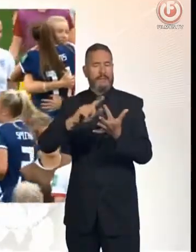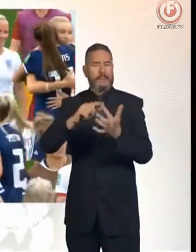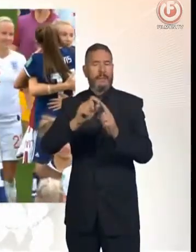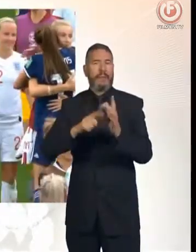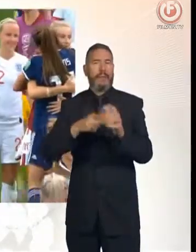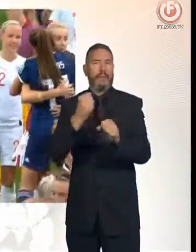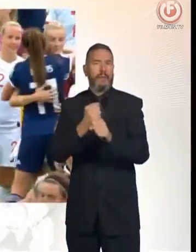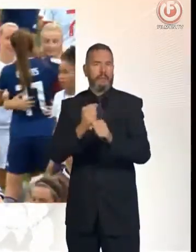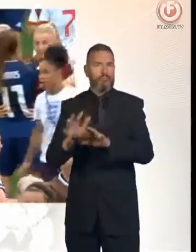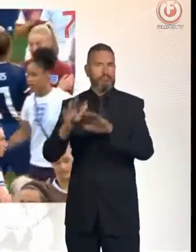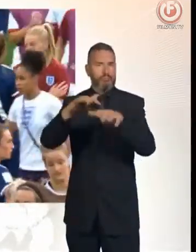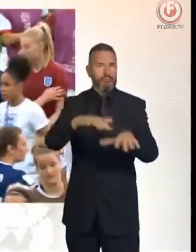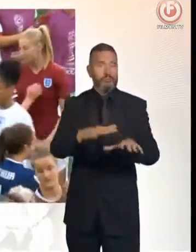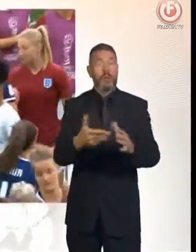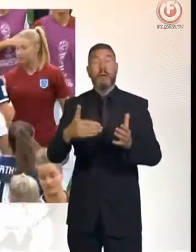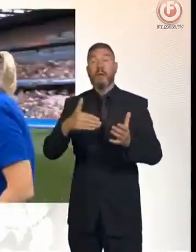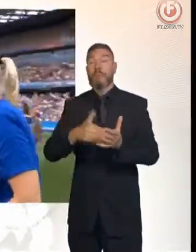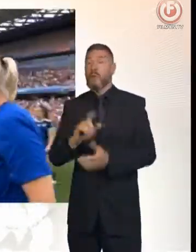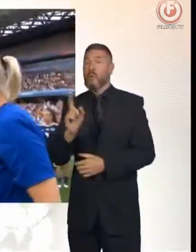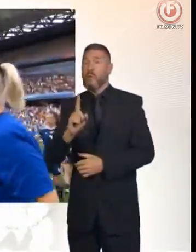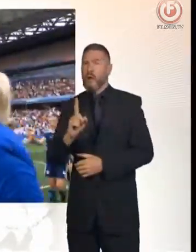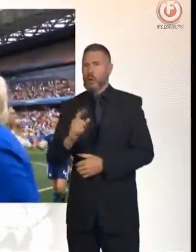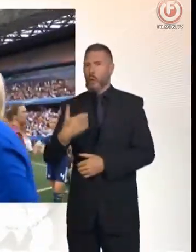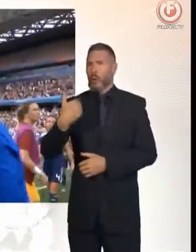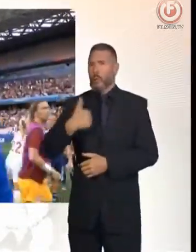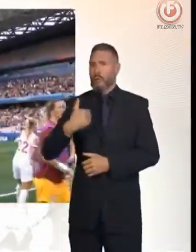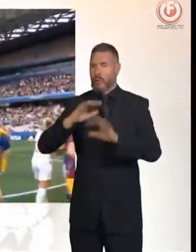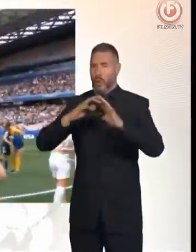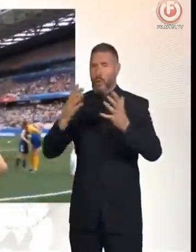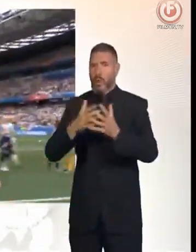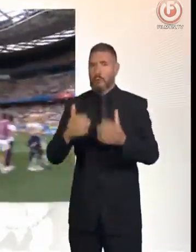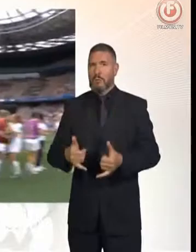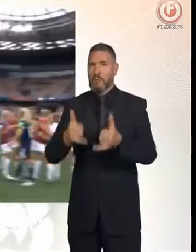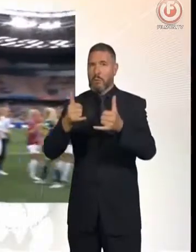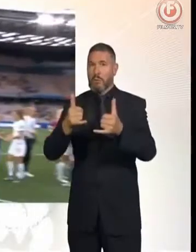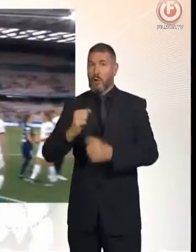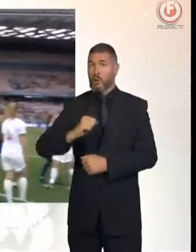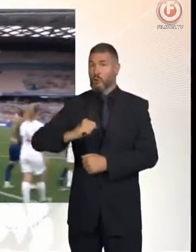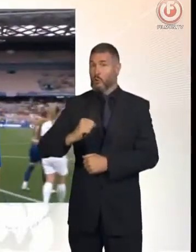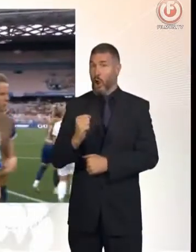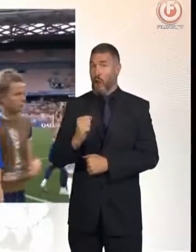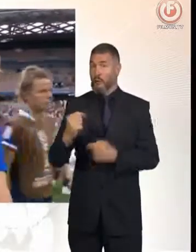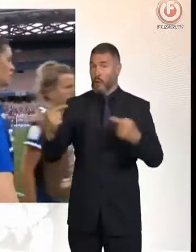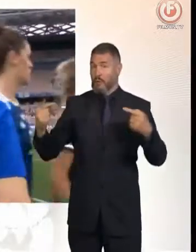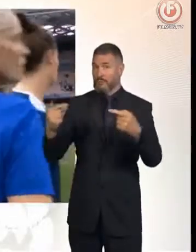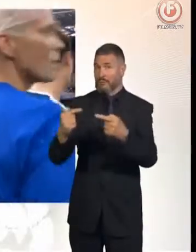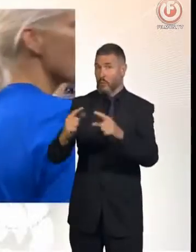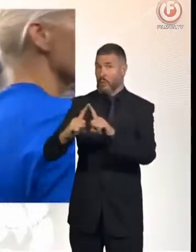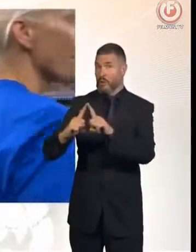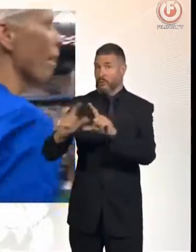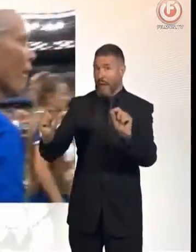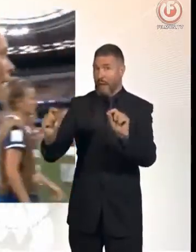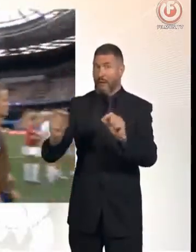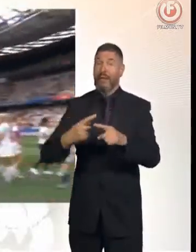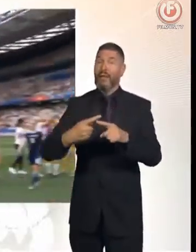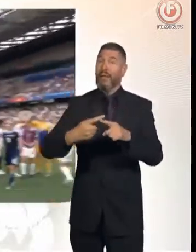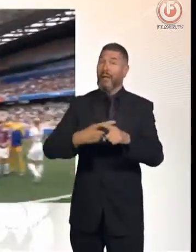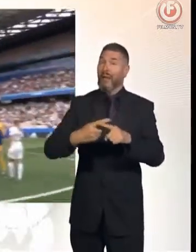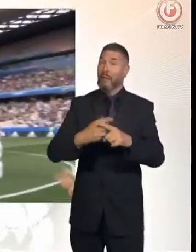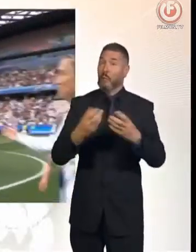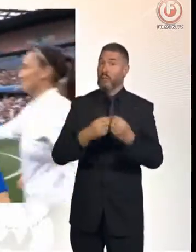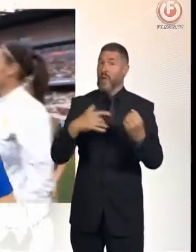And it's a big day for the home nations at the Women's World Cup. Scotland are about to take on Japan. England face